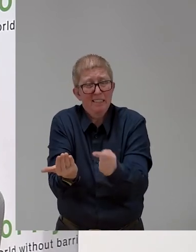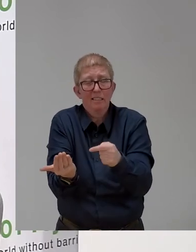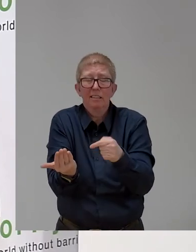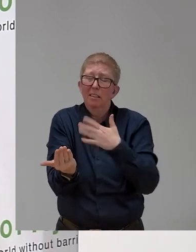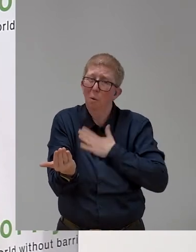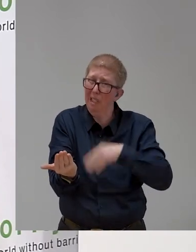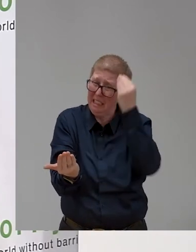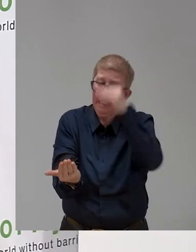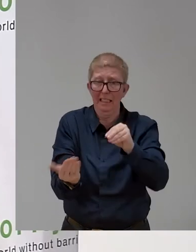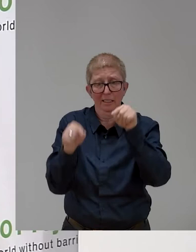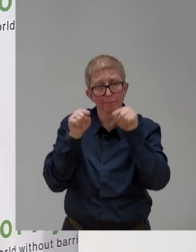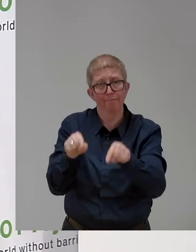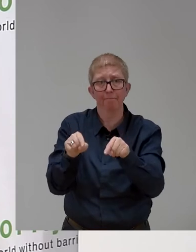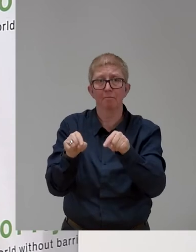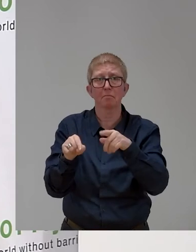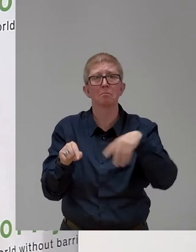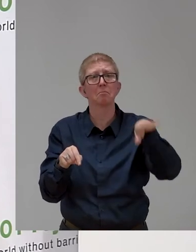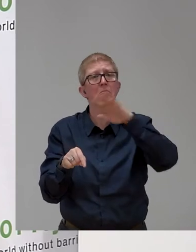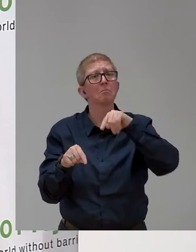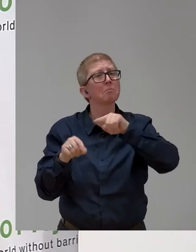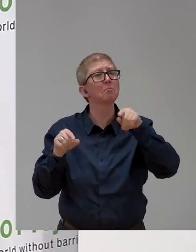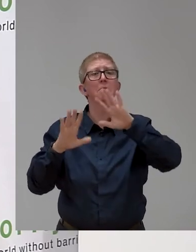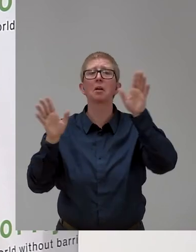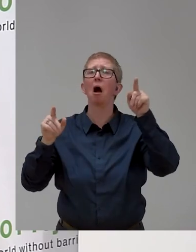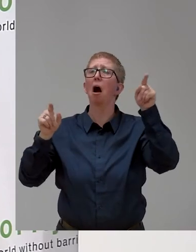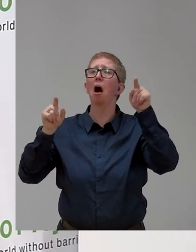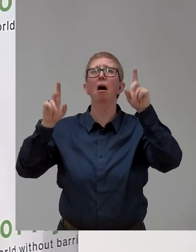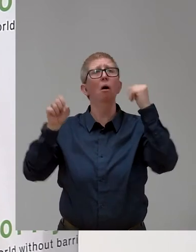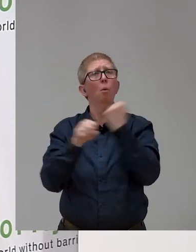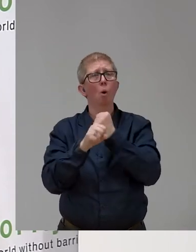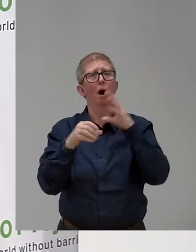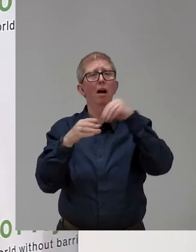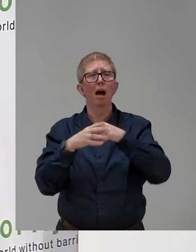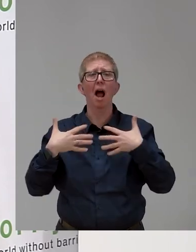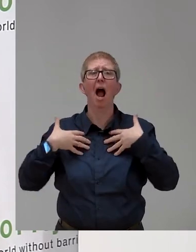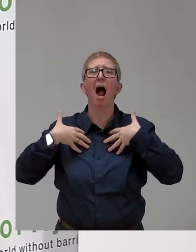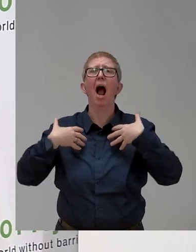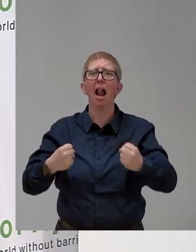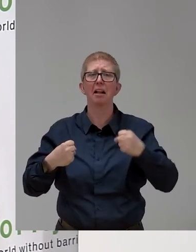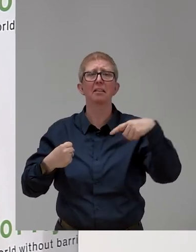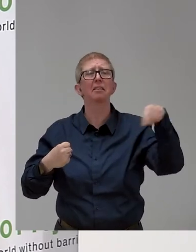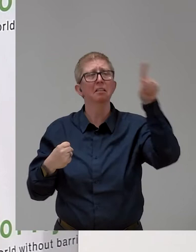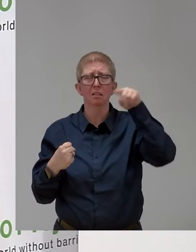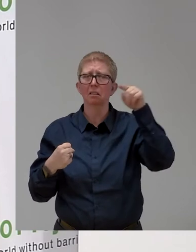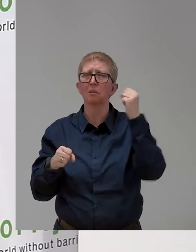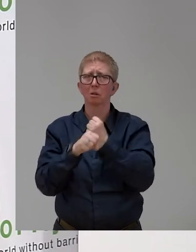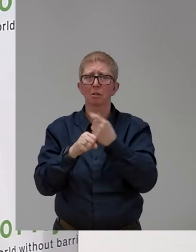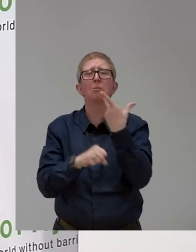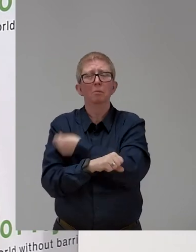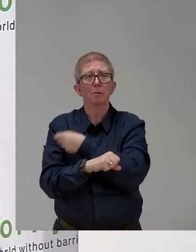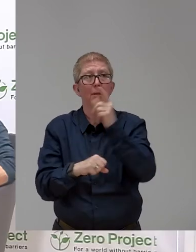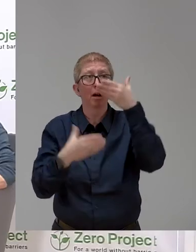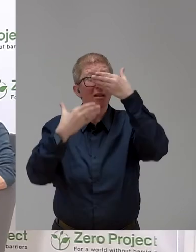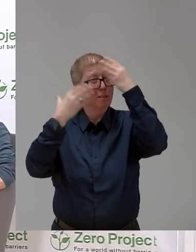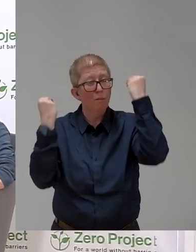out there working on health plans now, please include persons with disabilities in your vaccination plans. Right